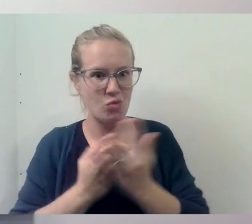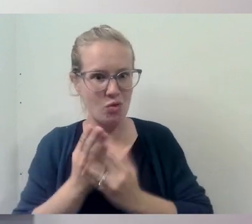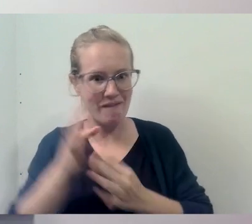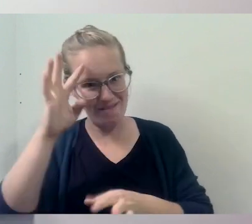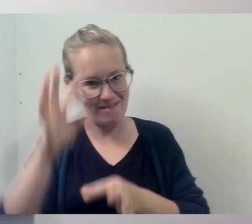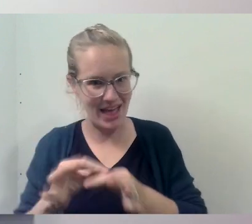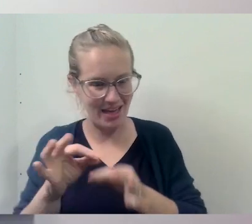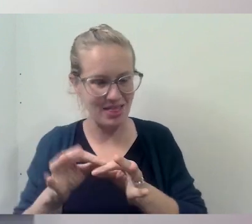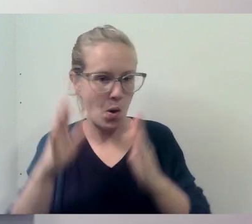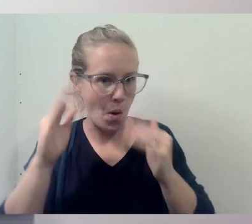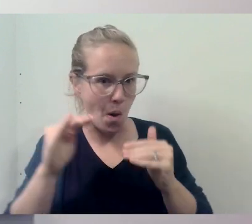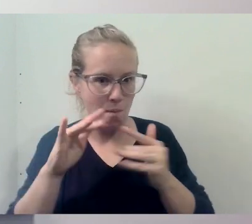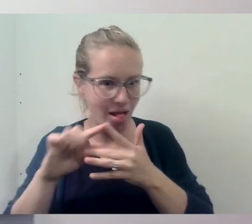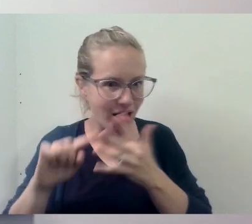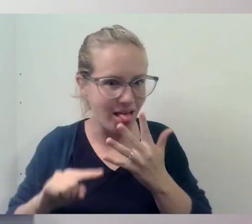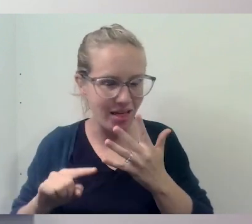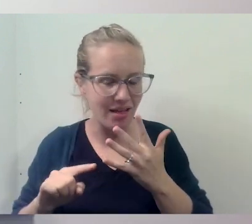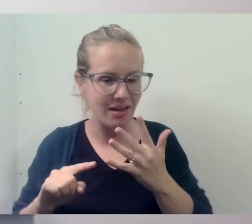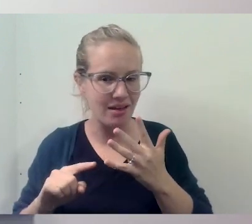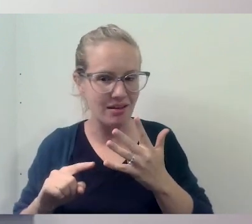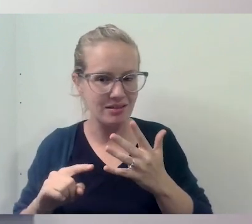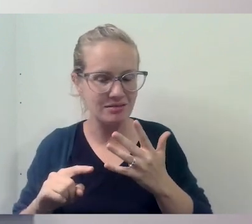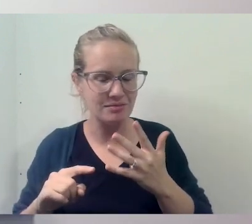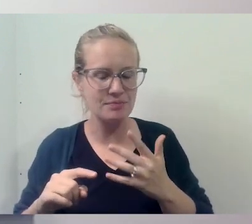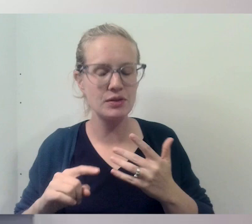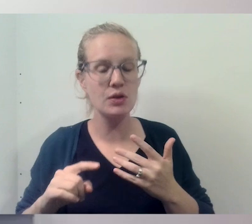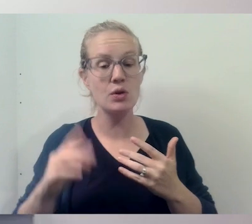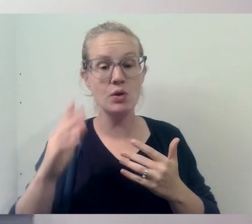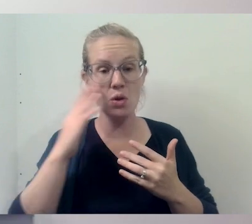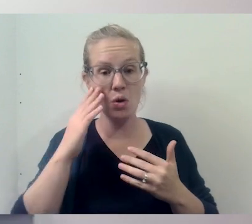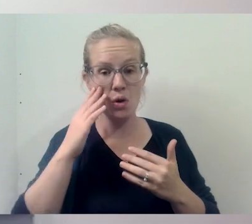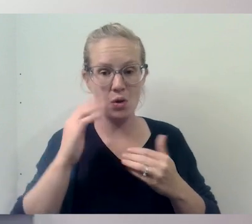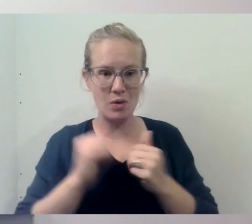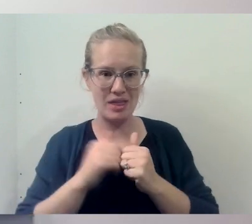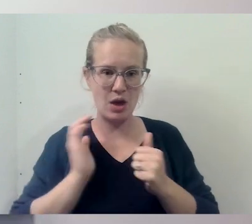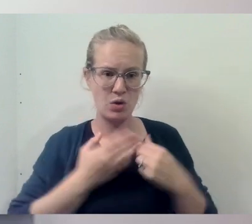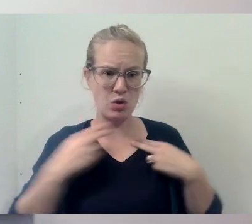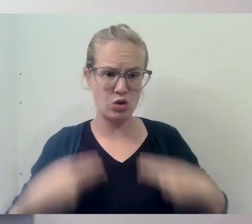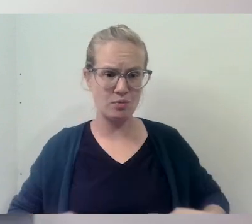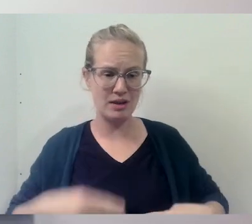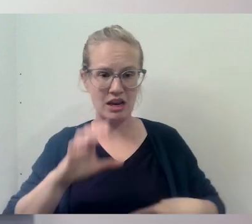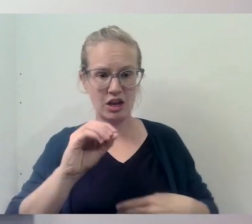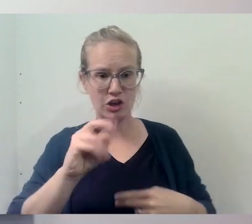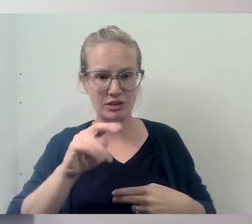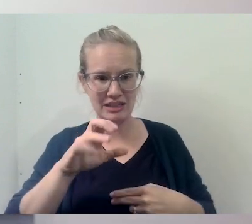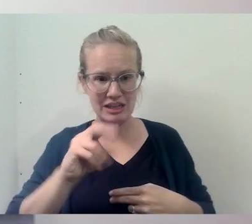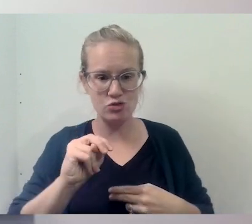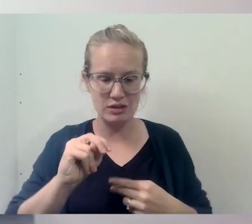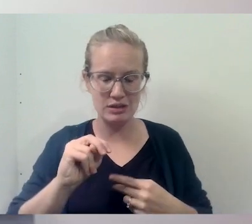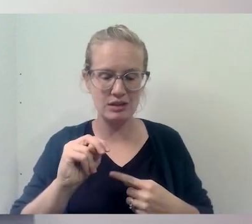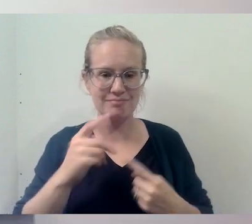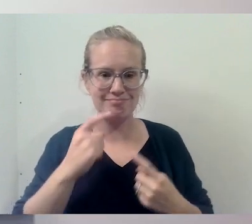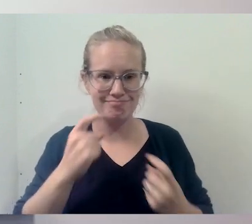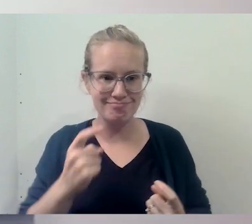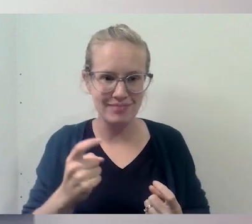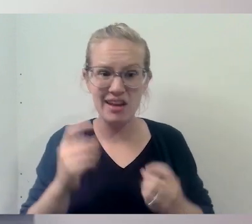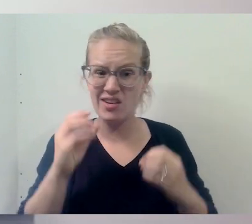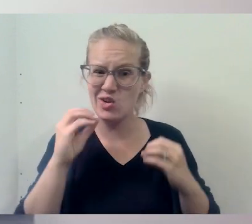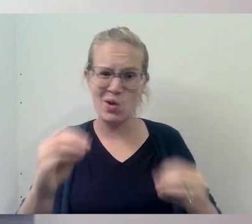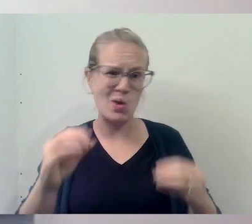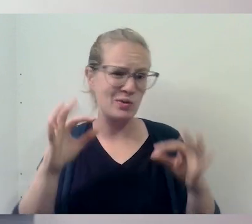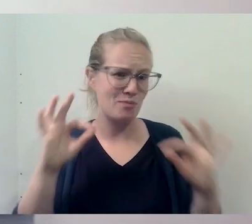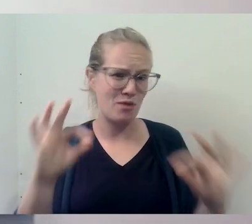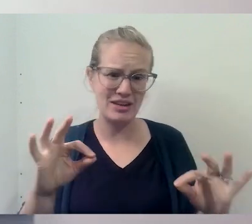you know, and knowing that, you know, with our human condition, you know, that none of us is